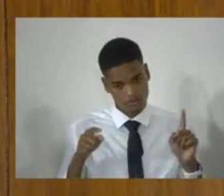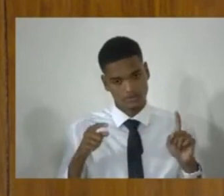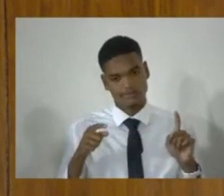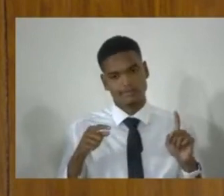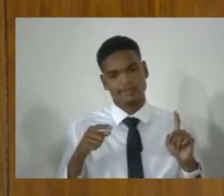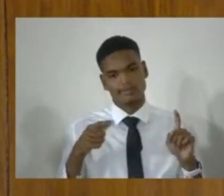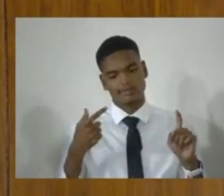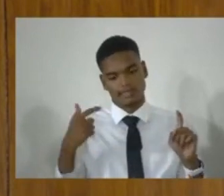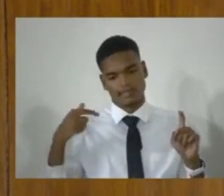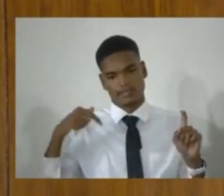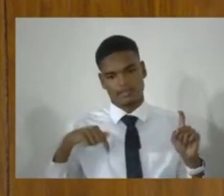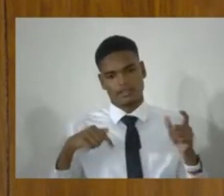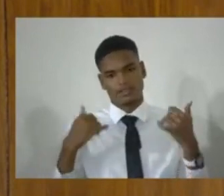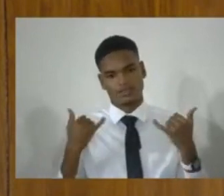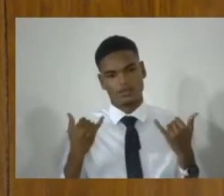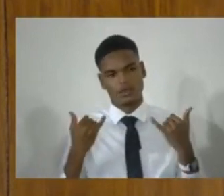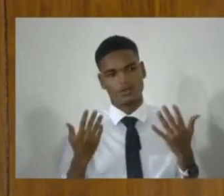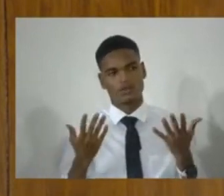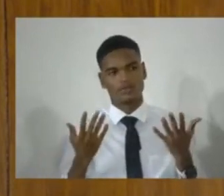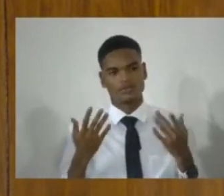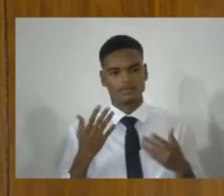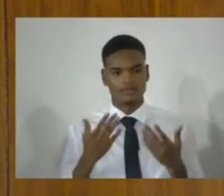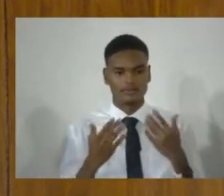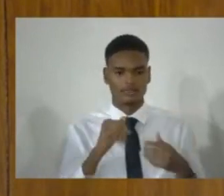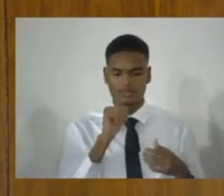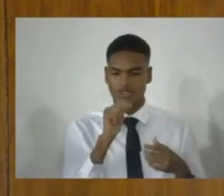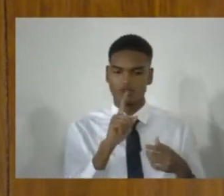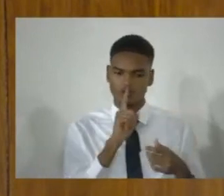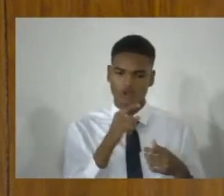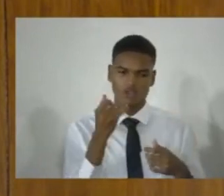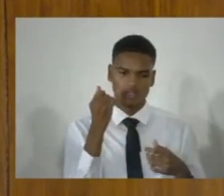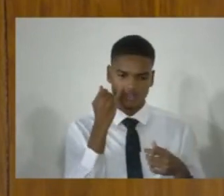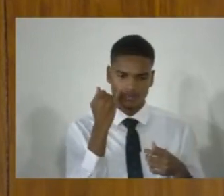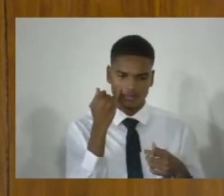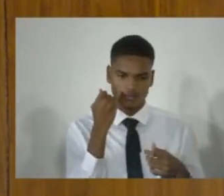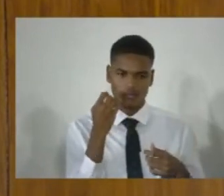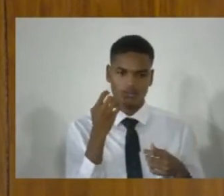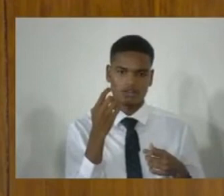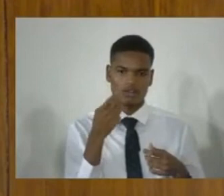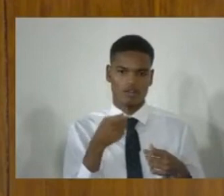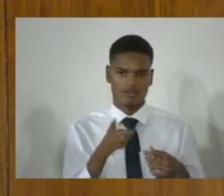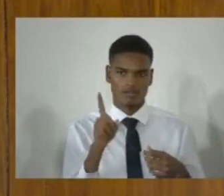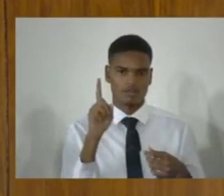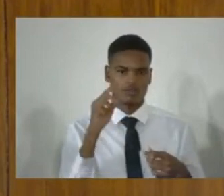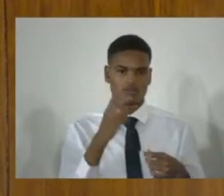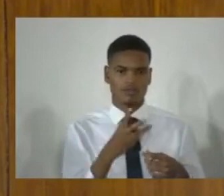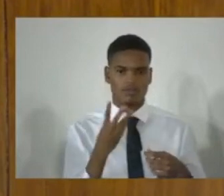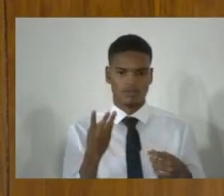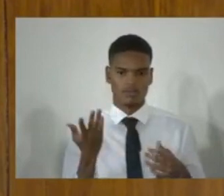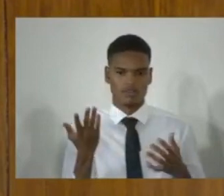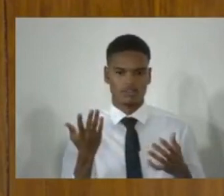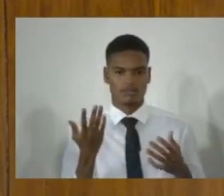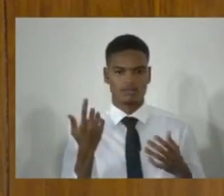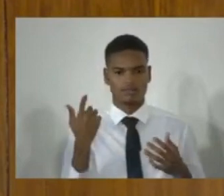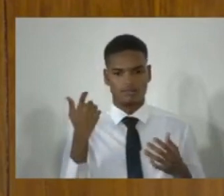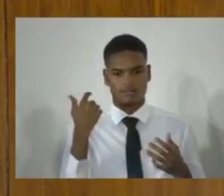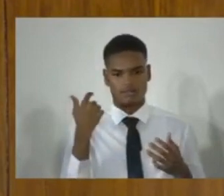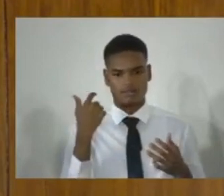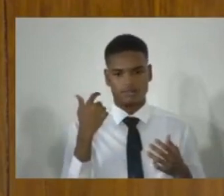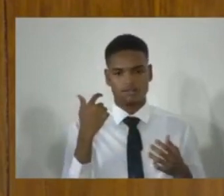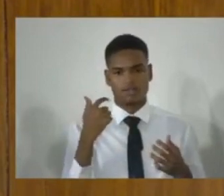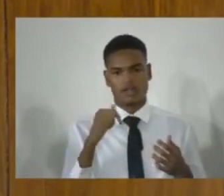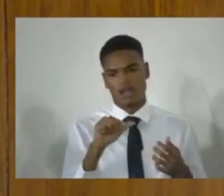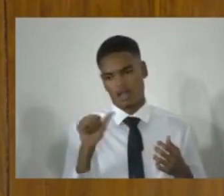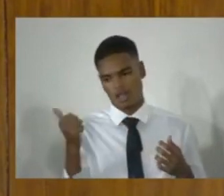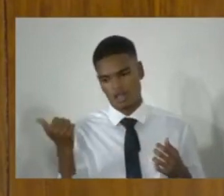And, well, they may be. I'm not sure if the offensive weapons one is. But the other was an amendment to the old Firearms Act,